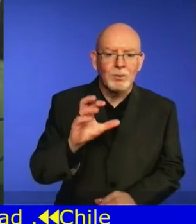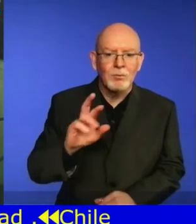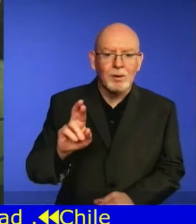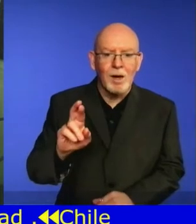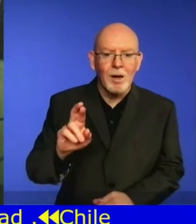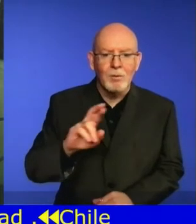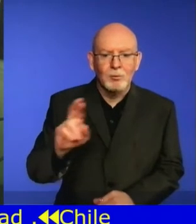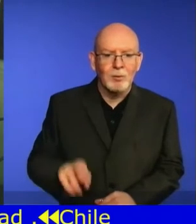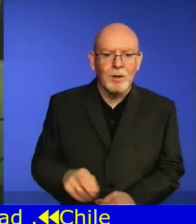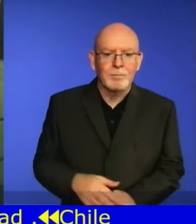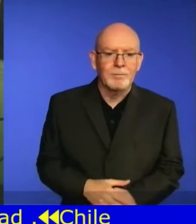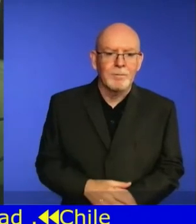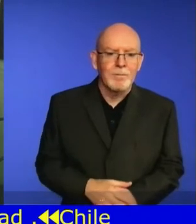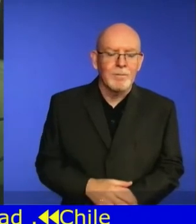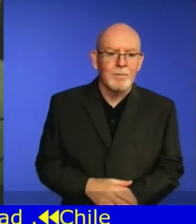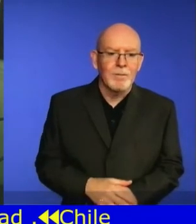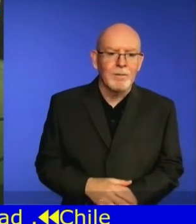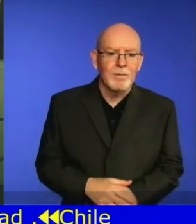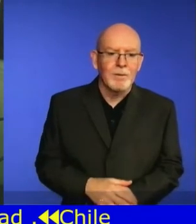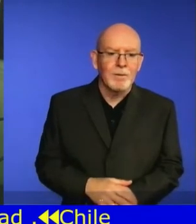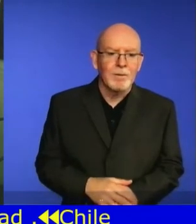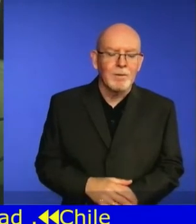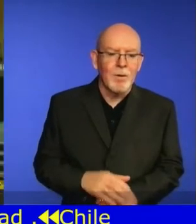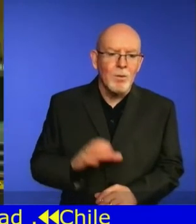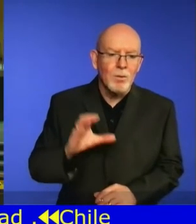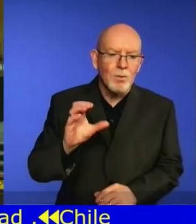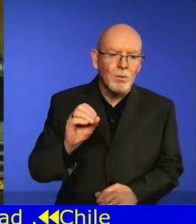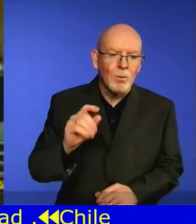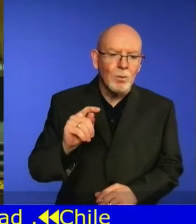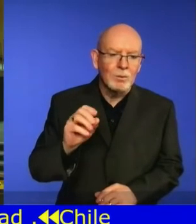Cuba,